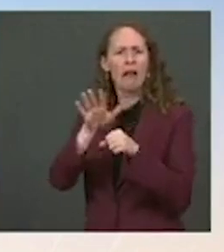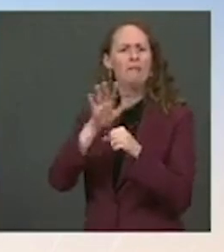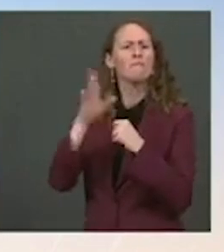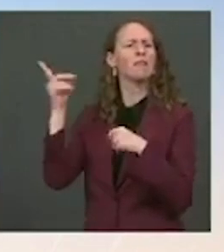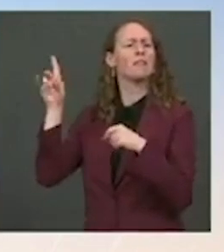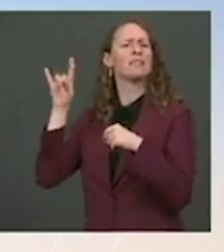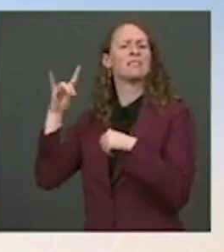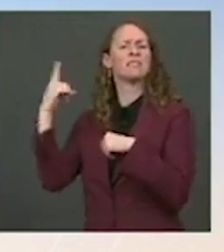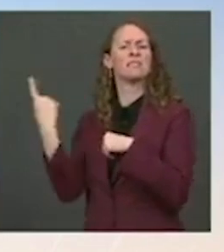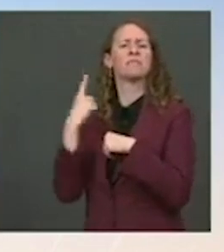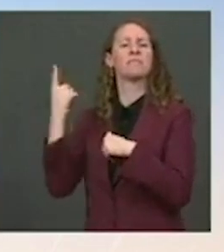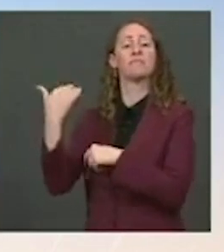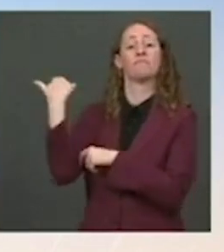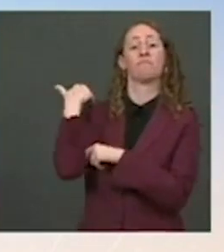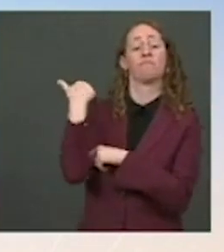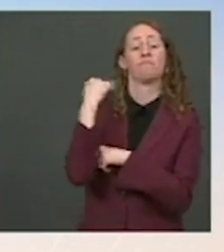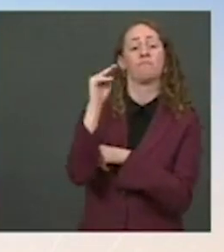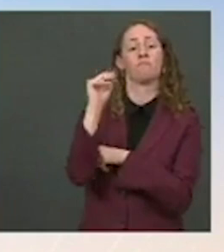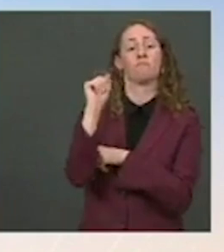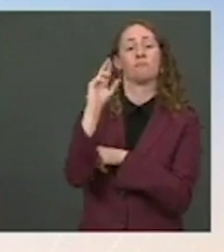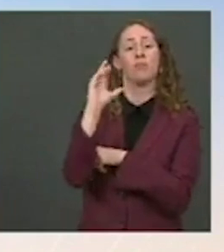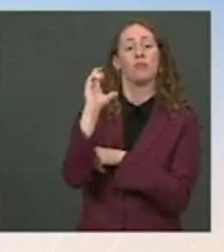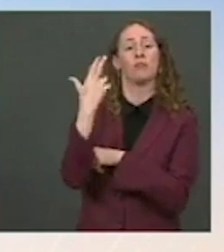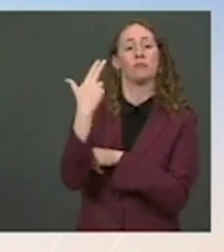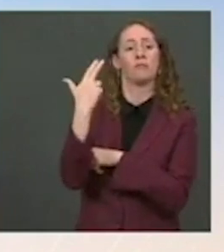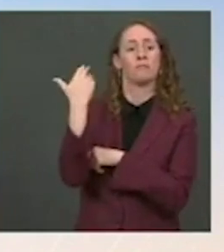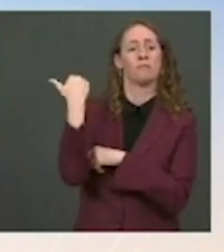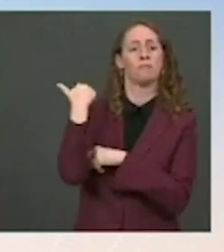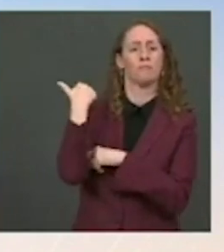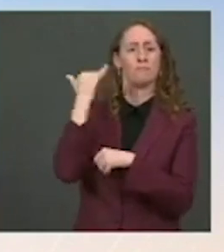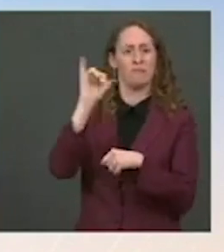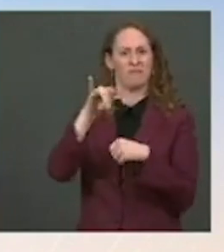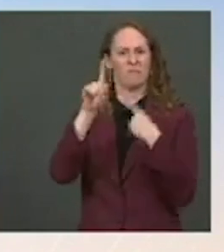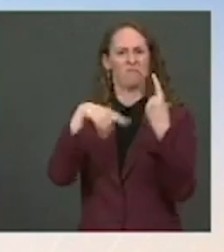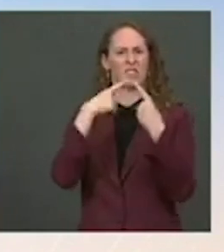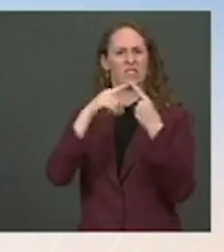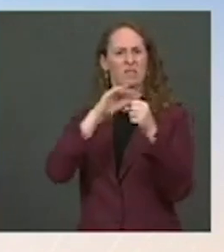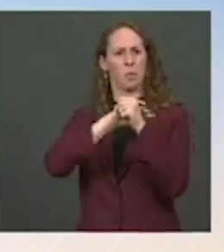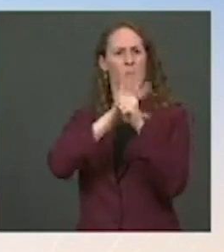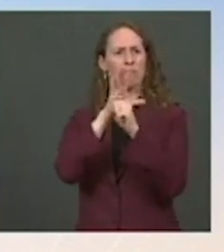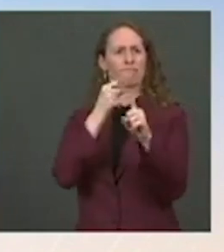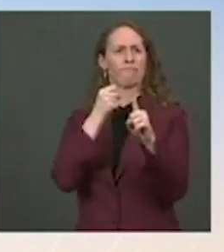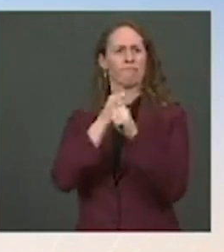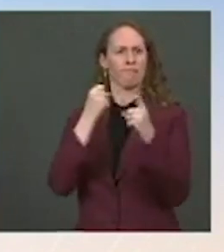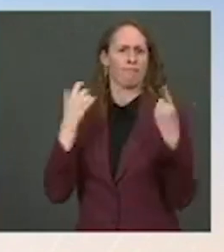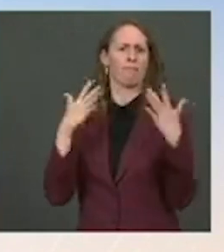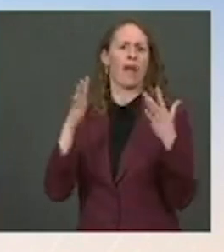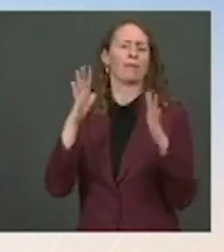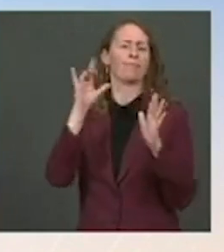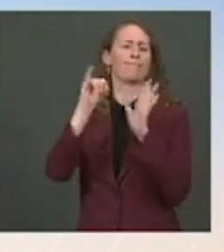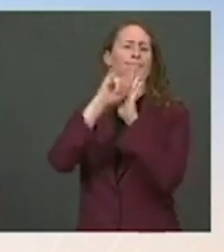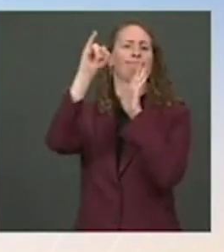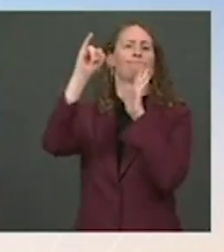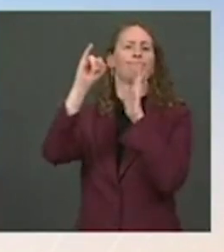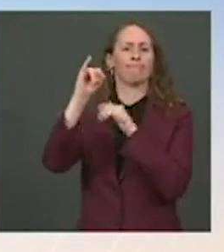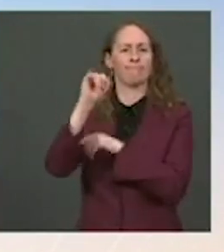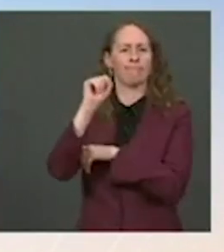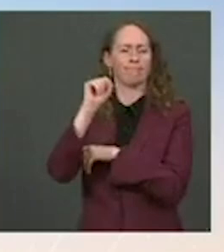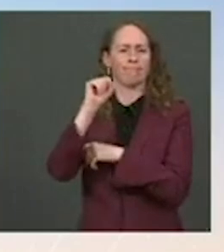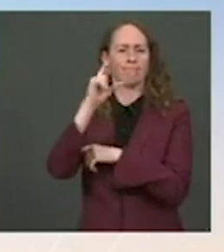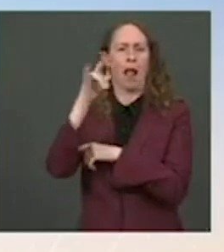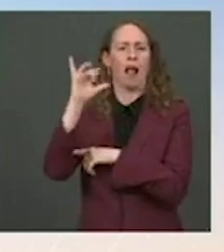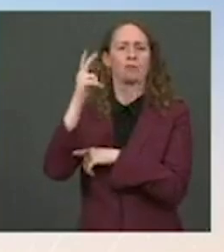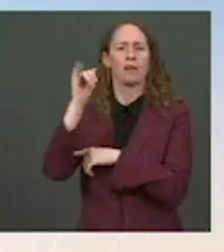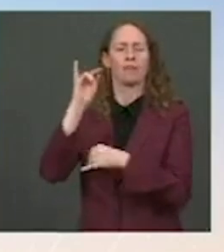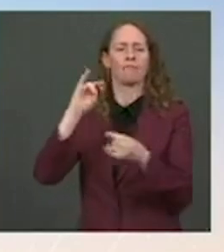of 2020, when COVID hit, that the supply chains across the world had been disrupted. Even as the sort of work